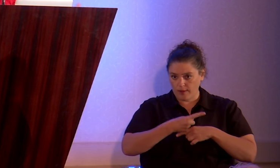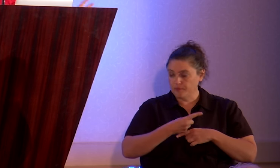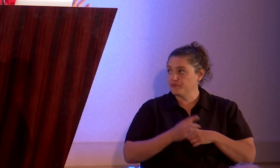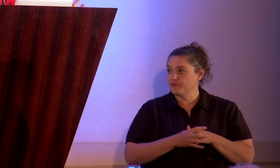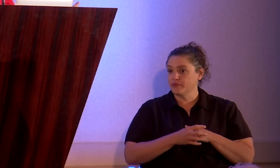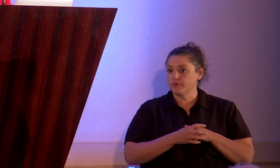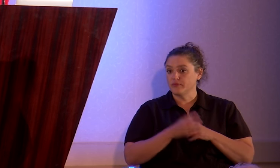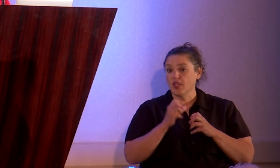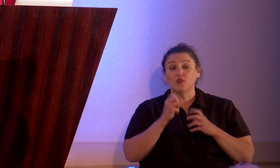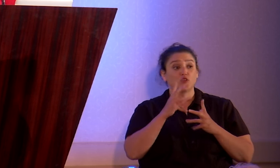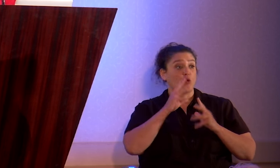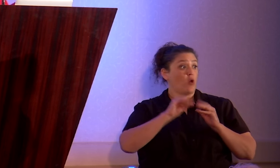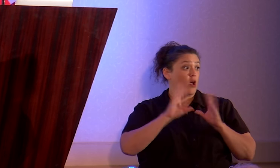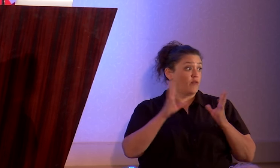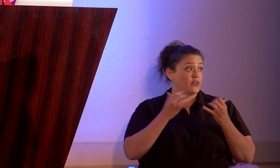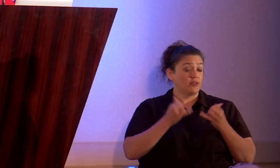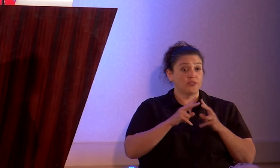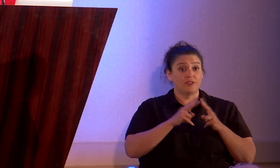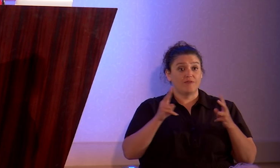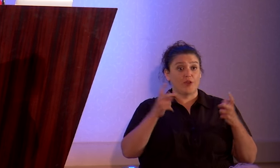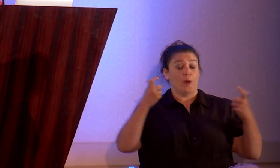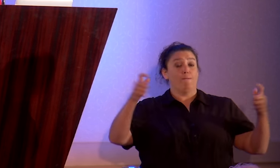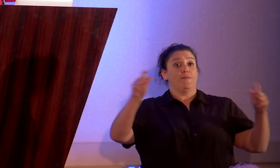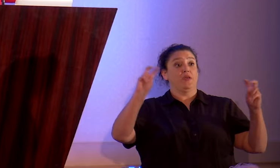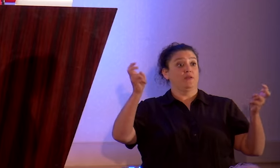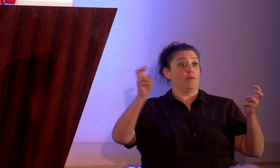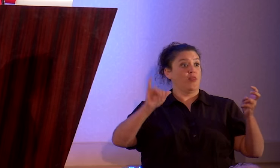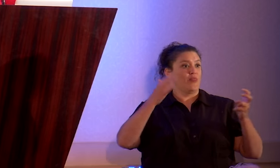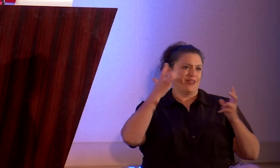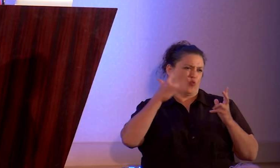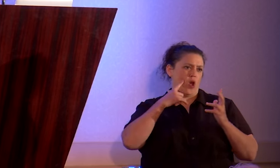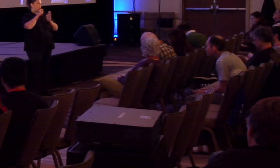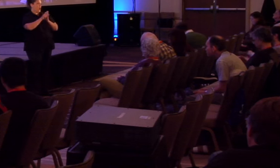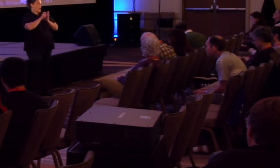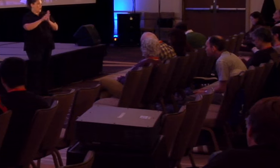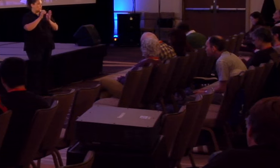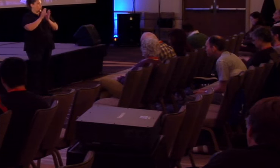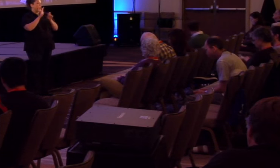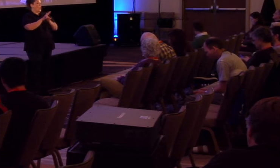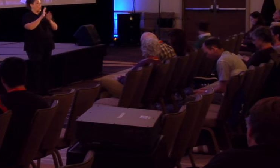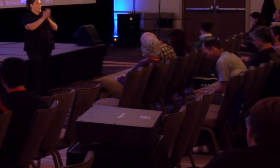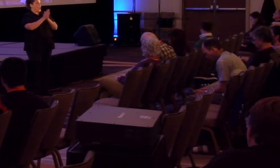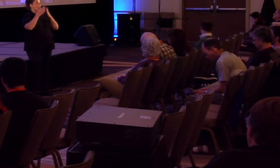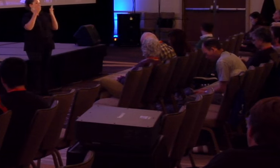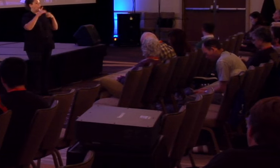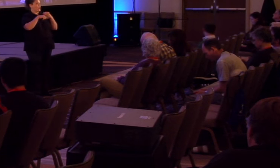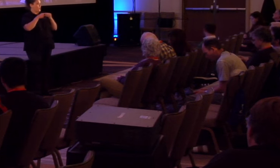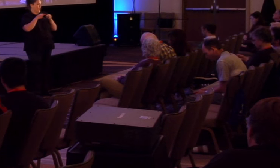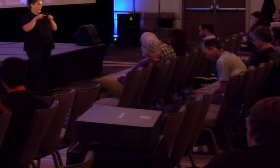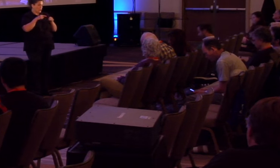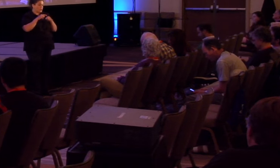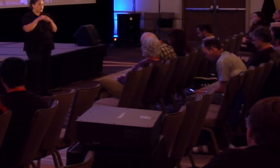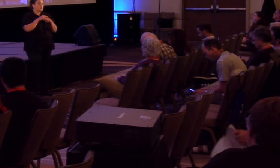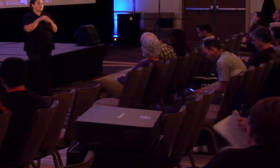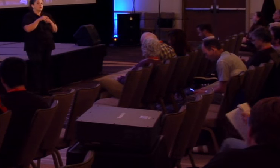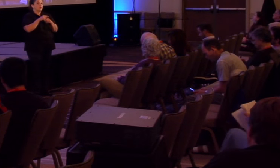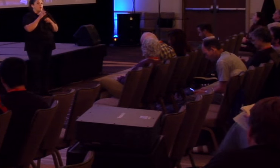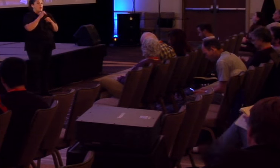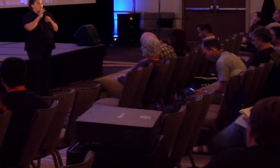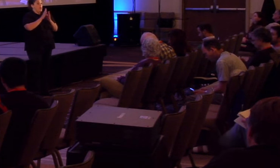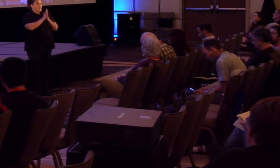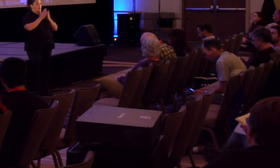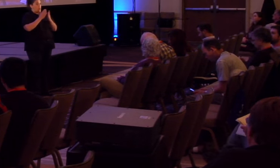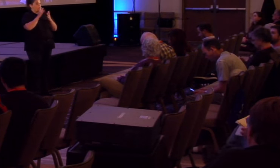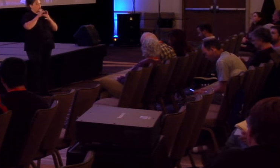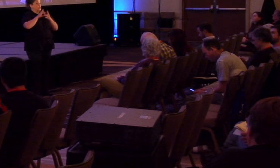Now, this is obviously a very large topic. It's why I wrote an entire book about it as opposed to, say, a pamphlet. And I based that book on